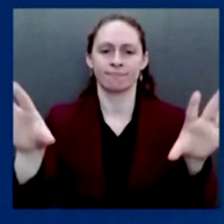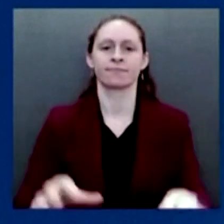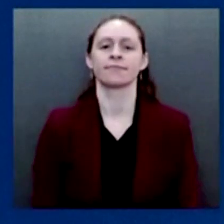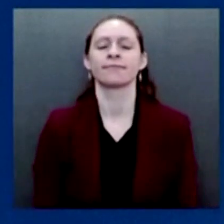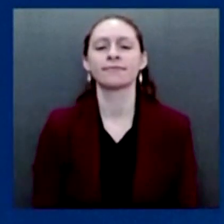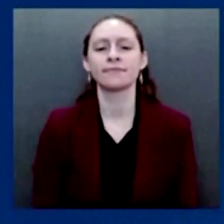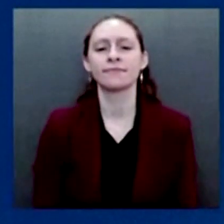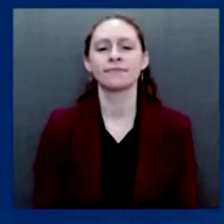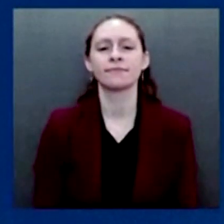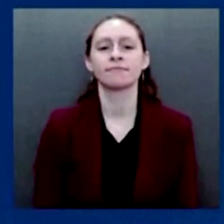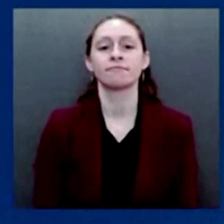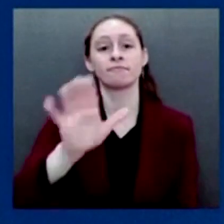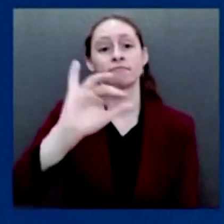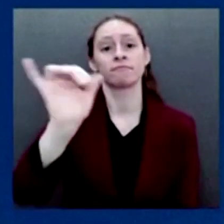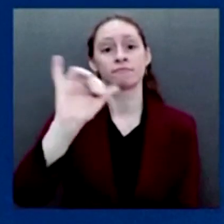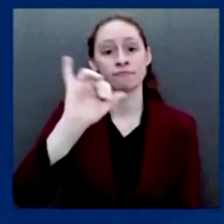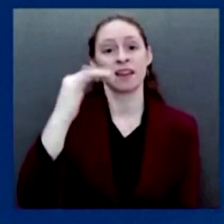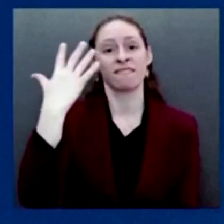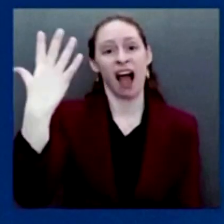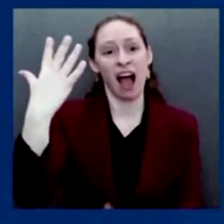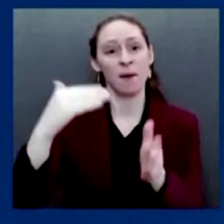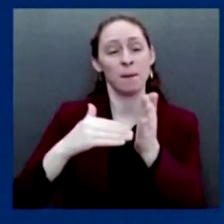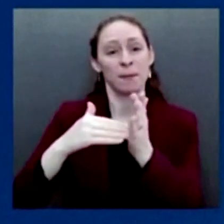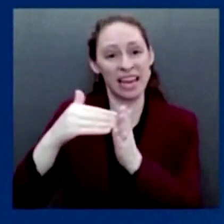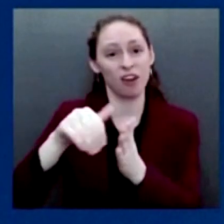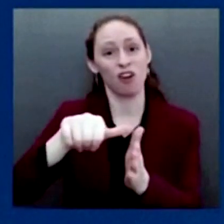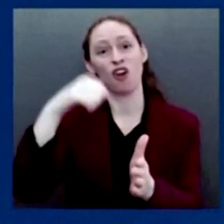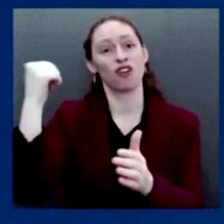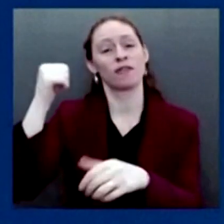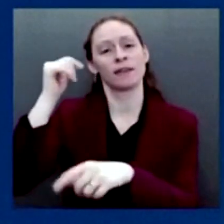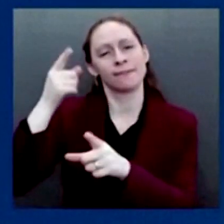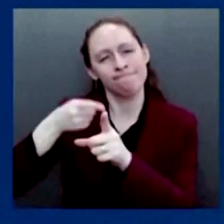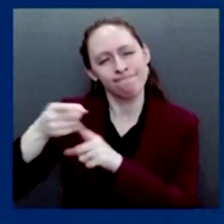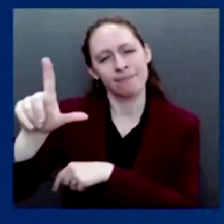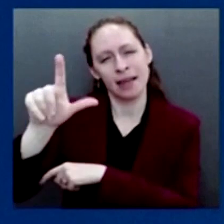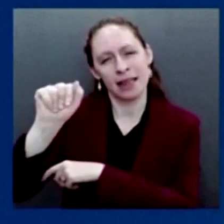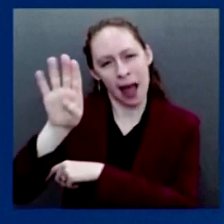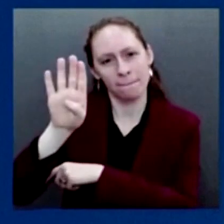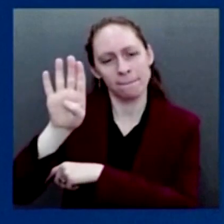allow schools to double the volume of testing they were performing in November.